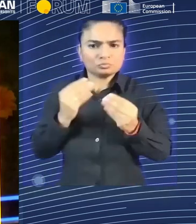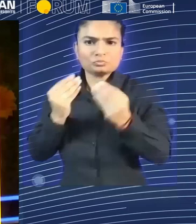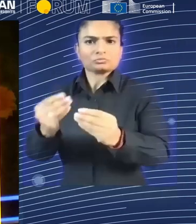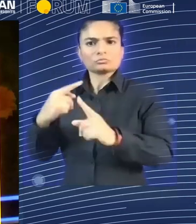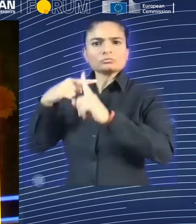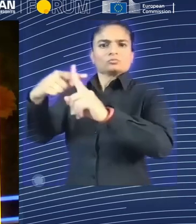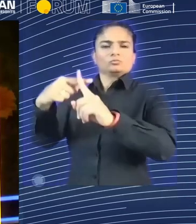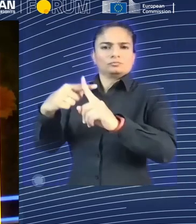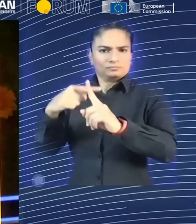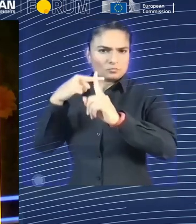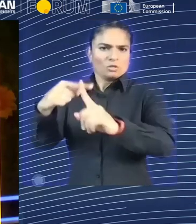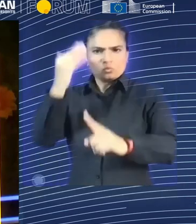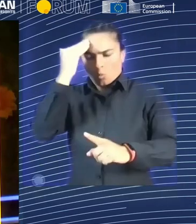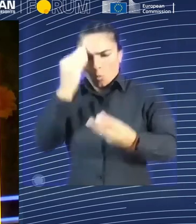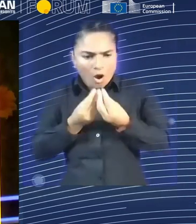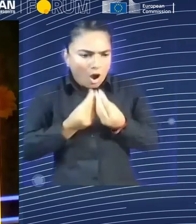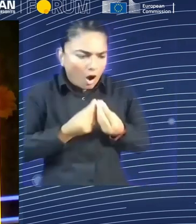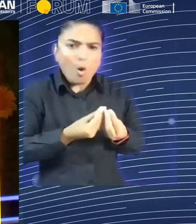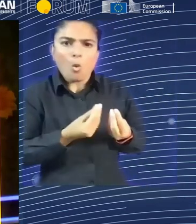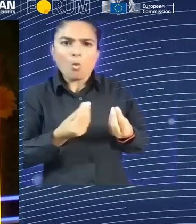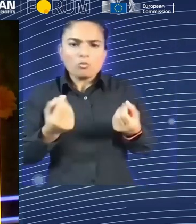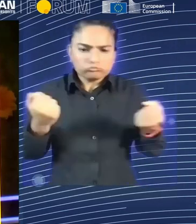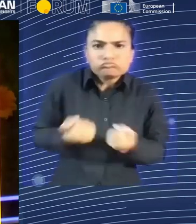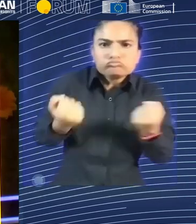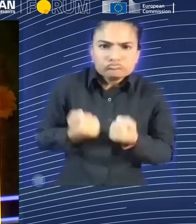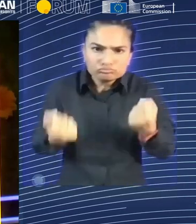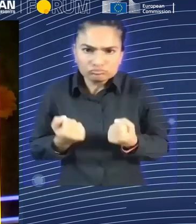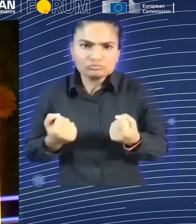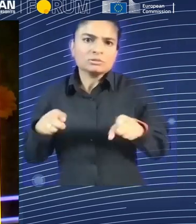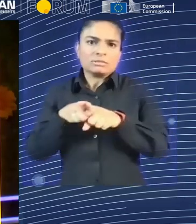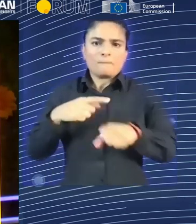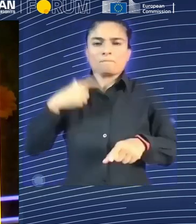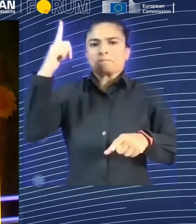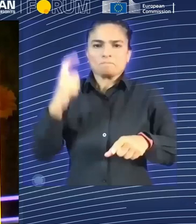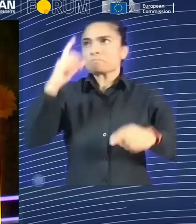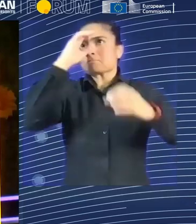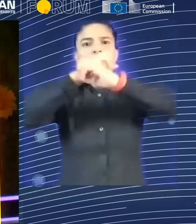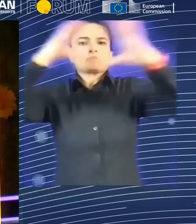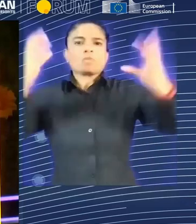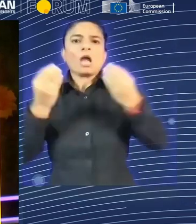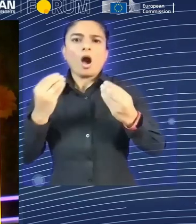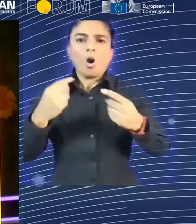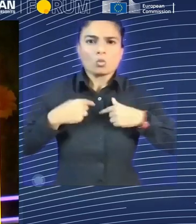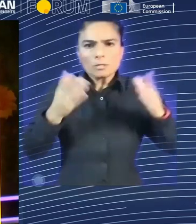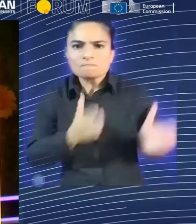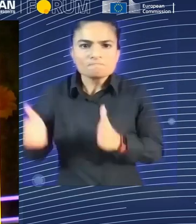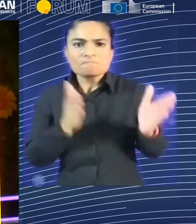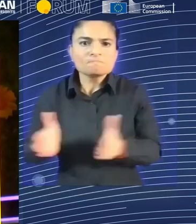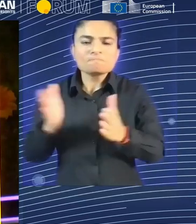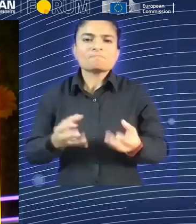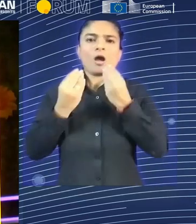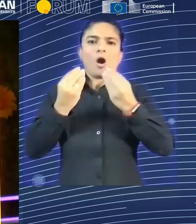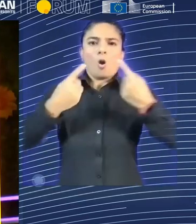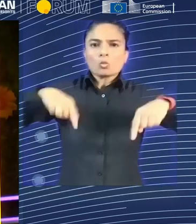on how to organize to kind of optimize. You know, there's a world of reinvention. What I tell my client very often